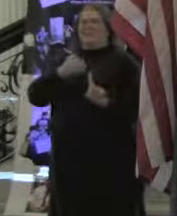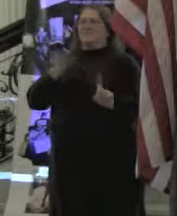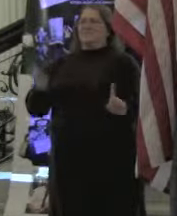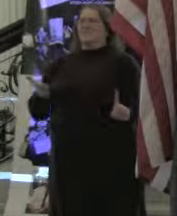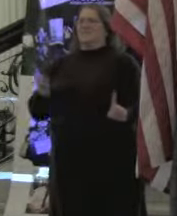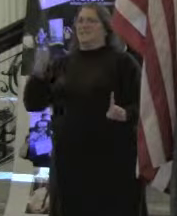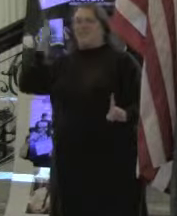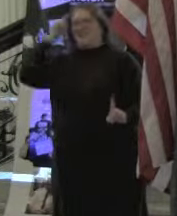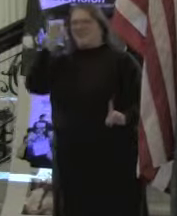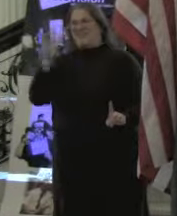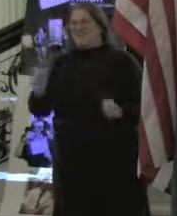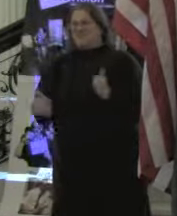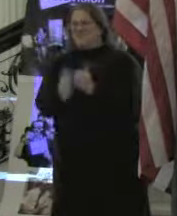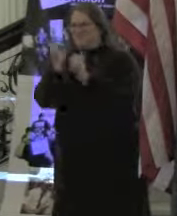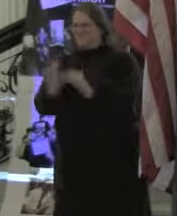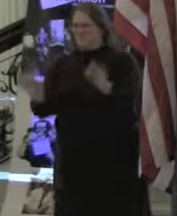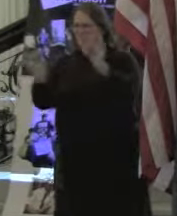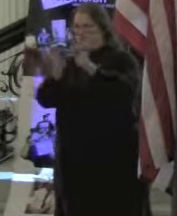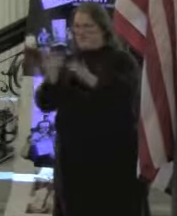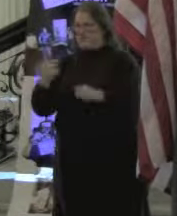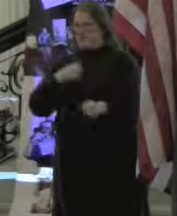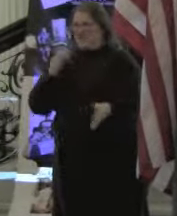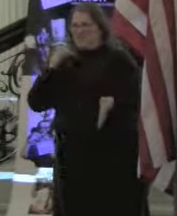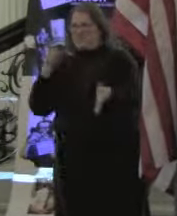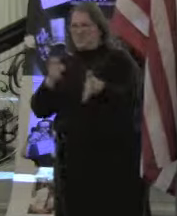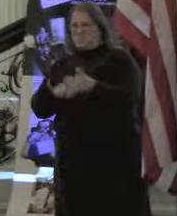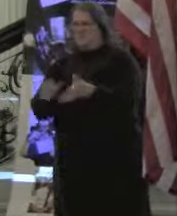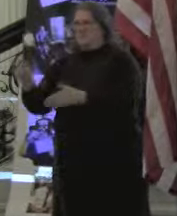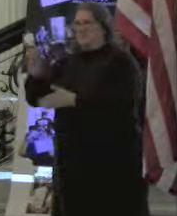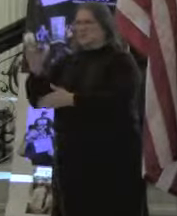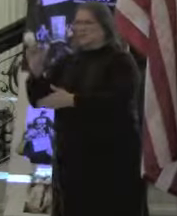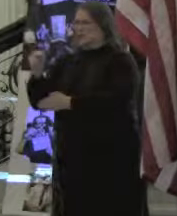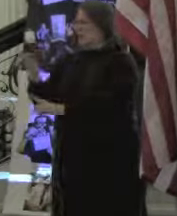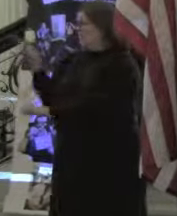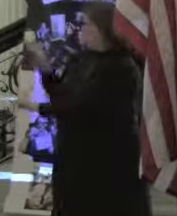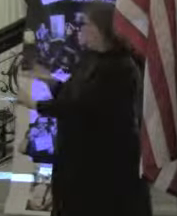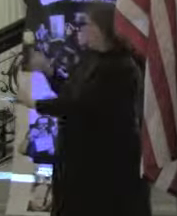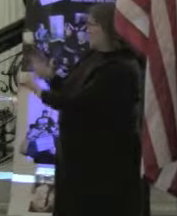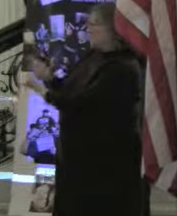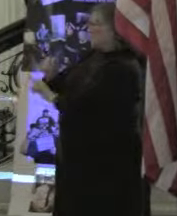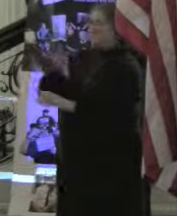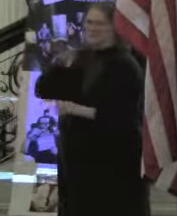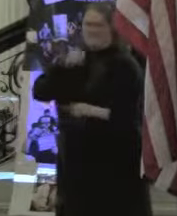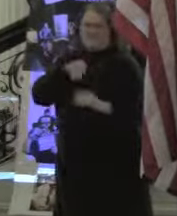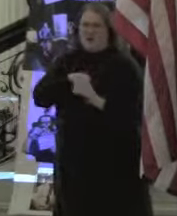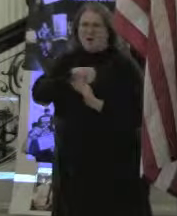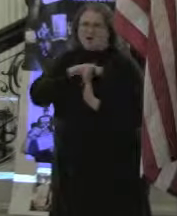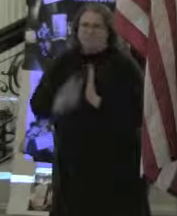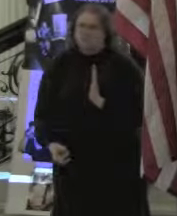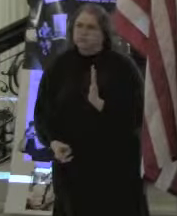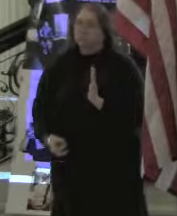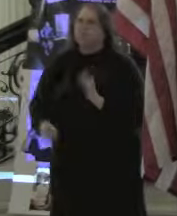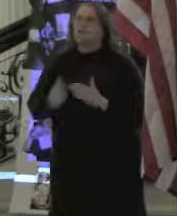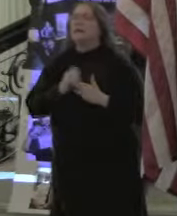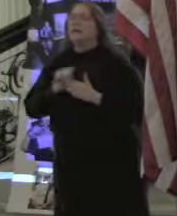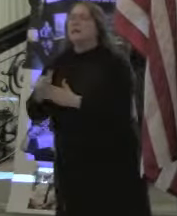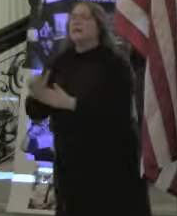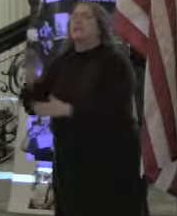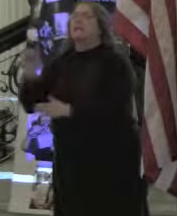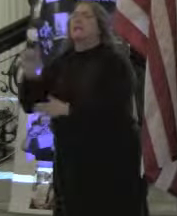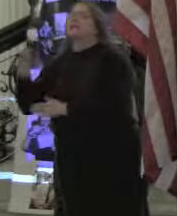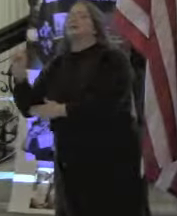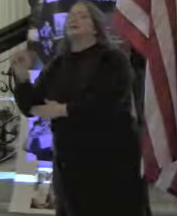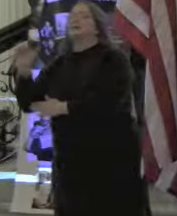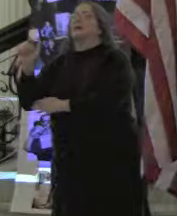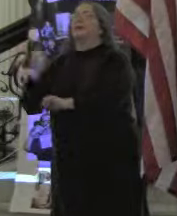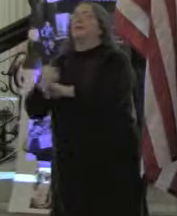I think that's the biggest thing that I've seen. John has been a tremendous part of that as leader of Mass Advocates standing